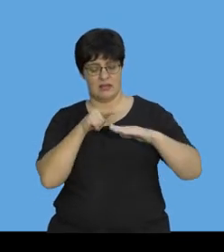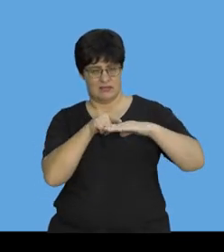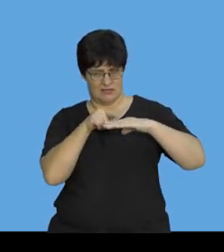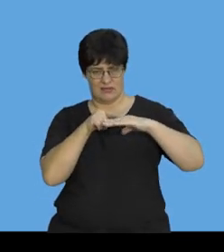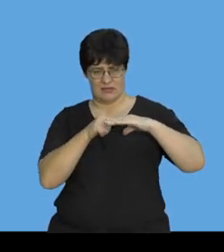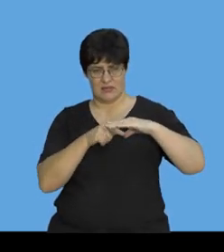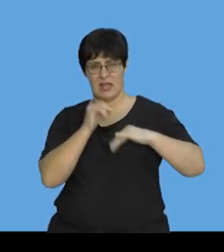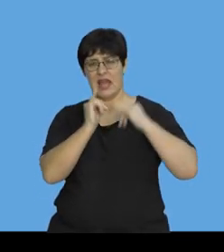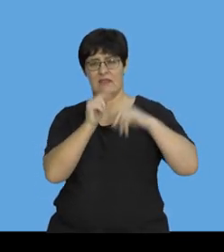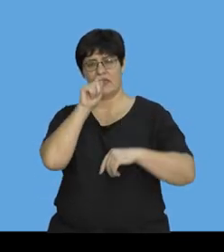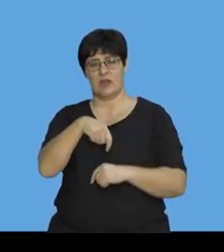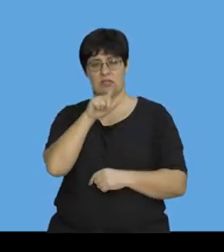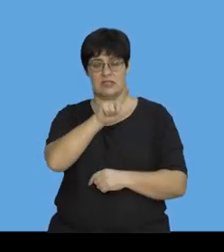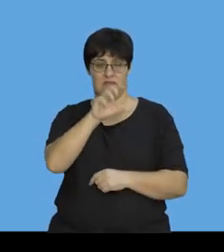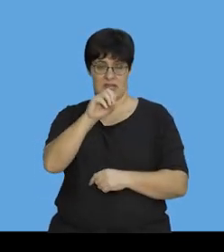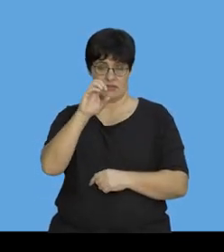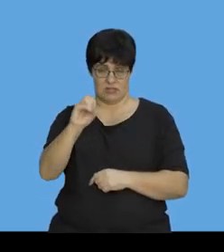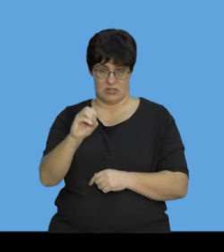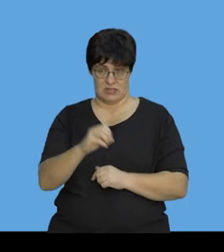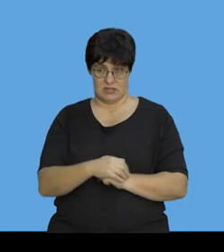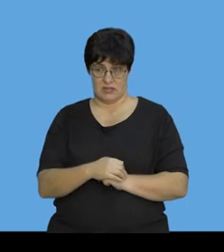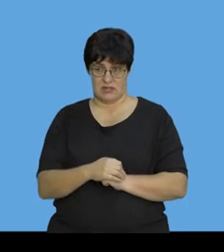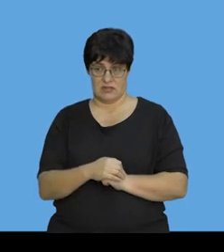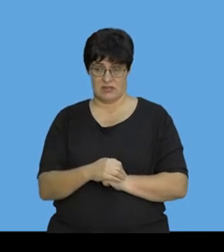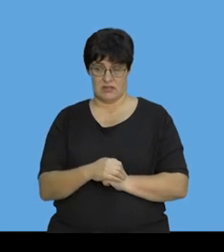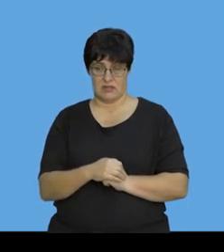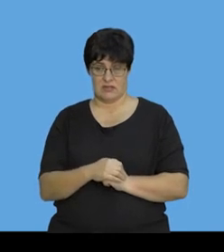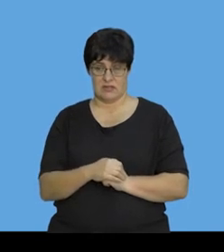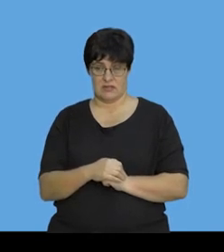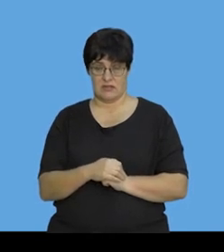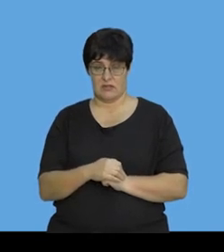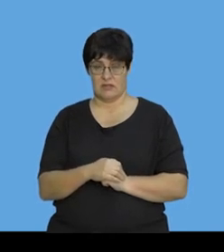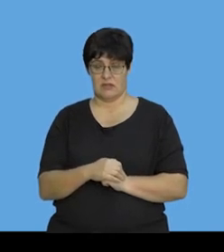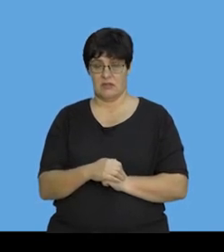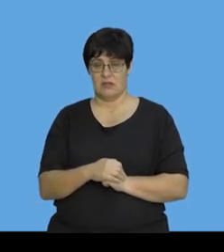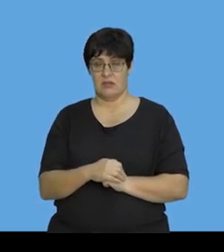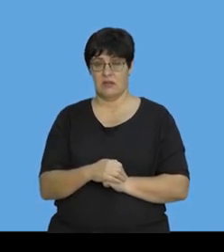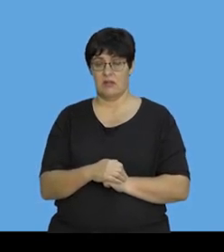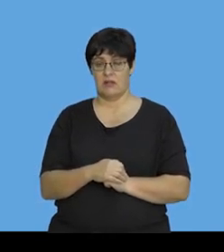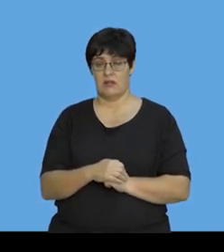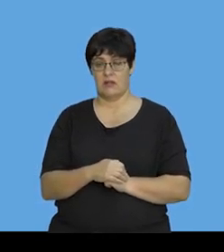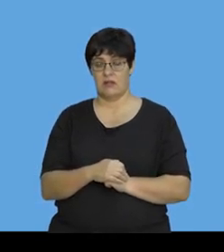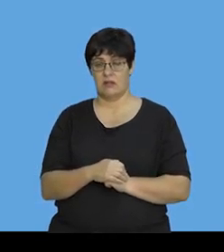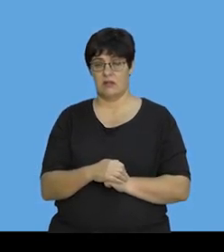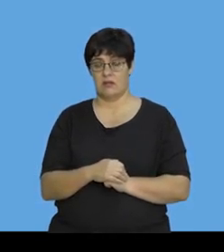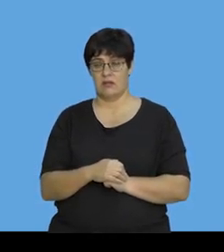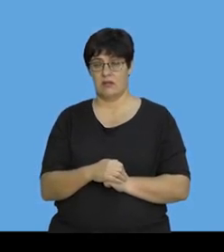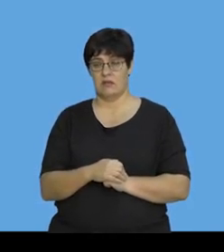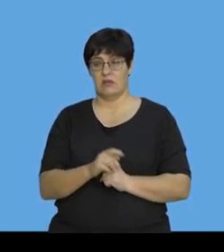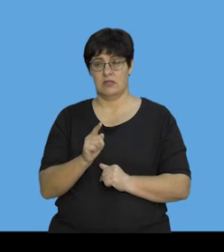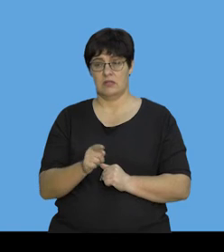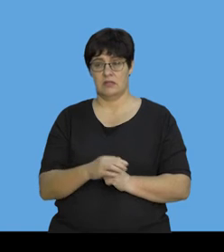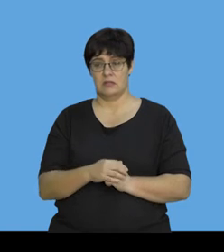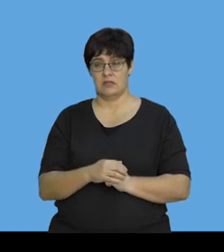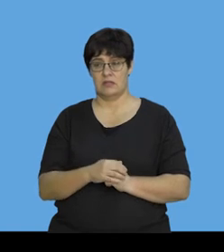kilogram train, it was 11,700, but it was to the